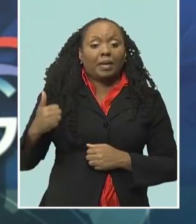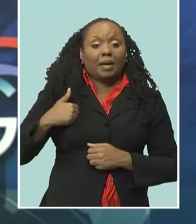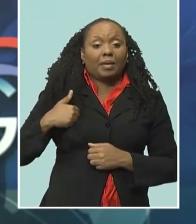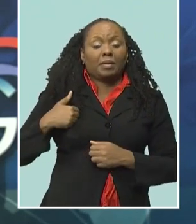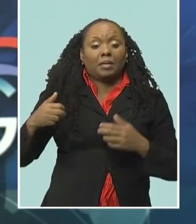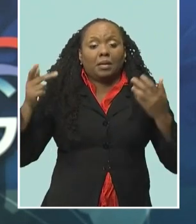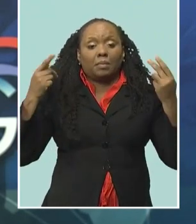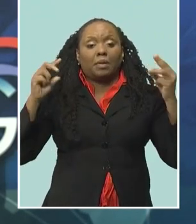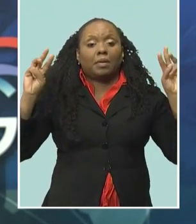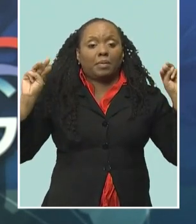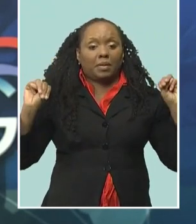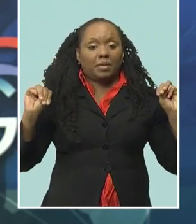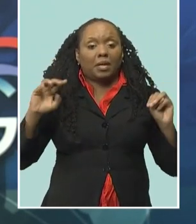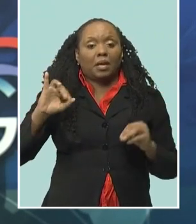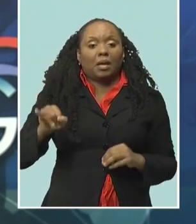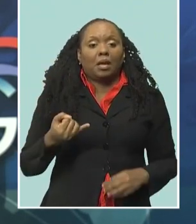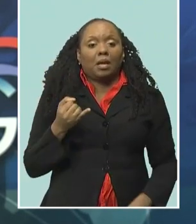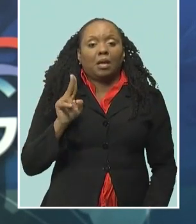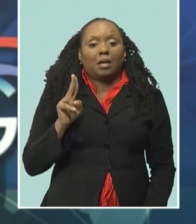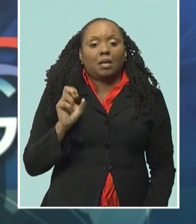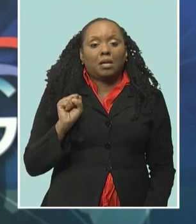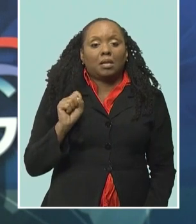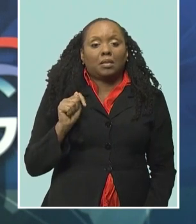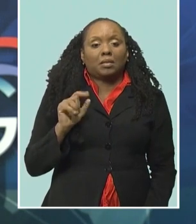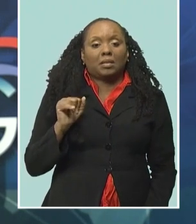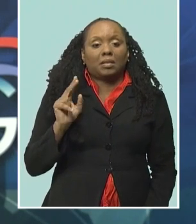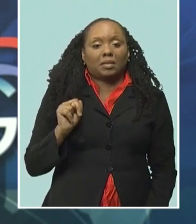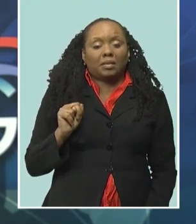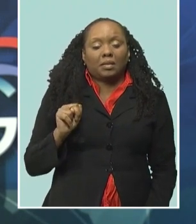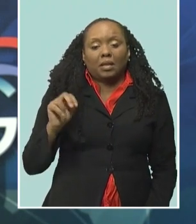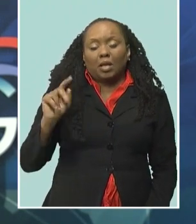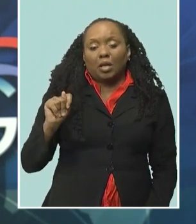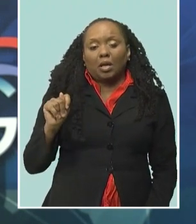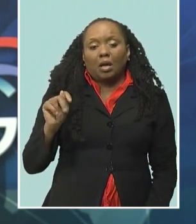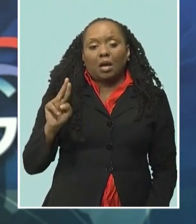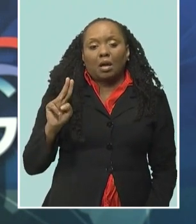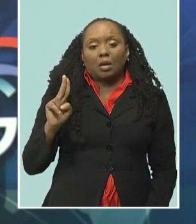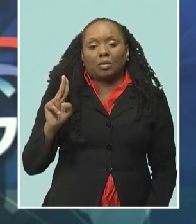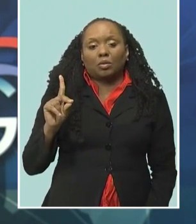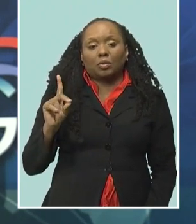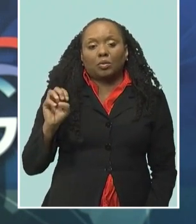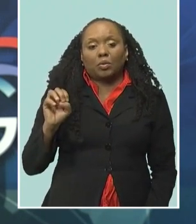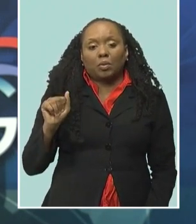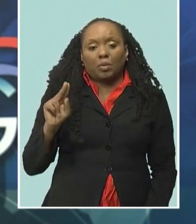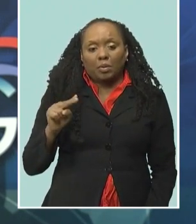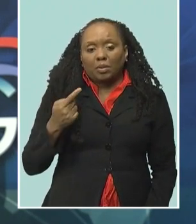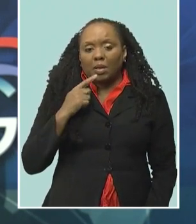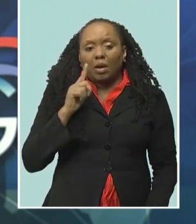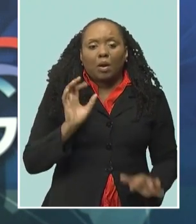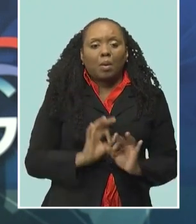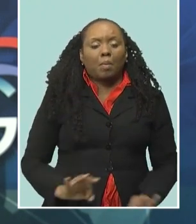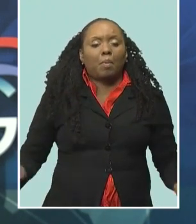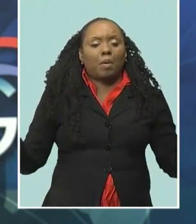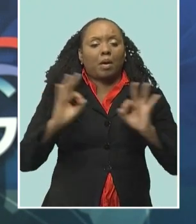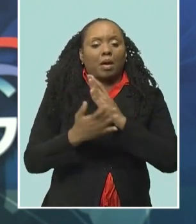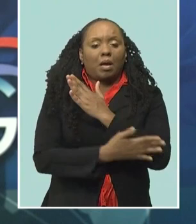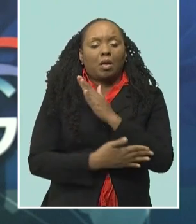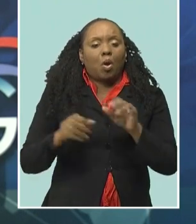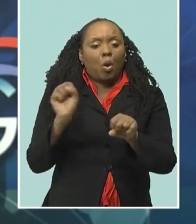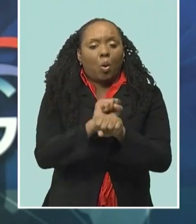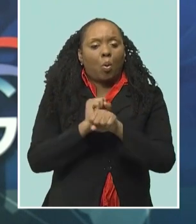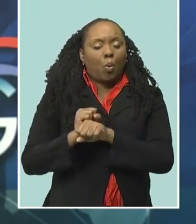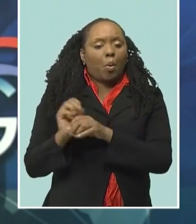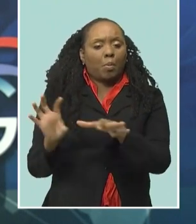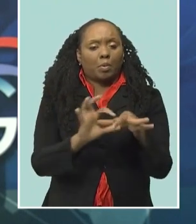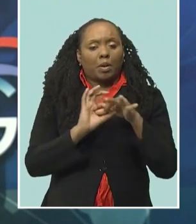Justin Trudeau, Canada's Prime Minister, and the other co-chair of the Sustainable Development Goals Advocates Group, says it's vital countries work together to meet the